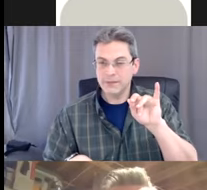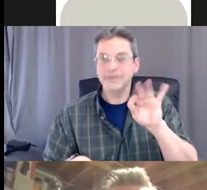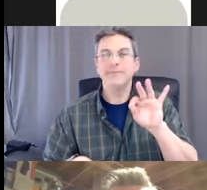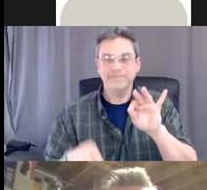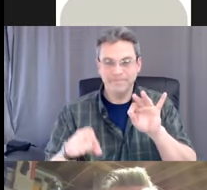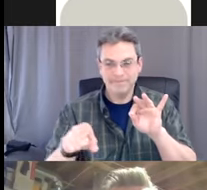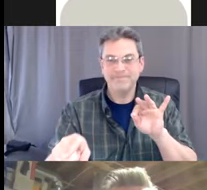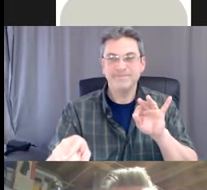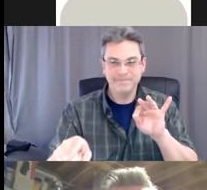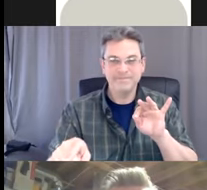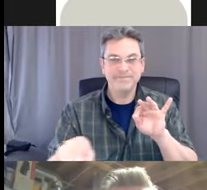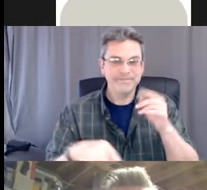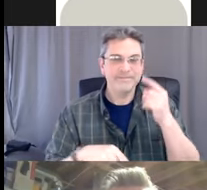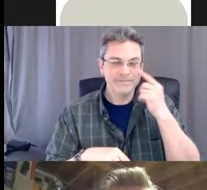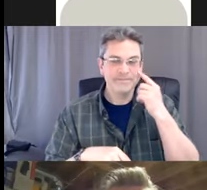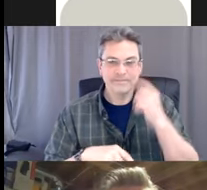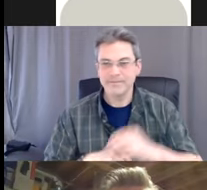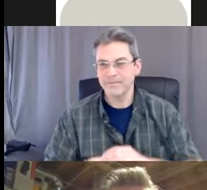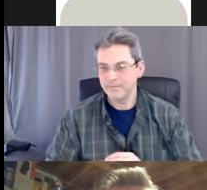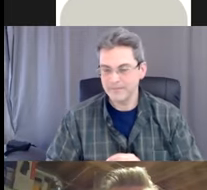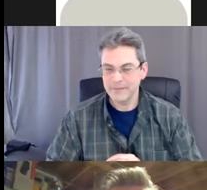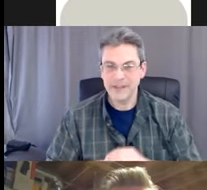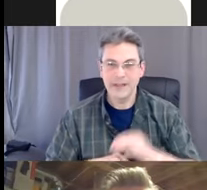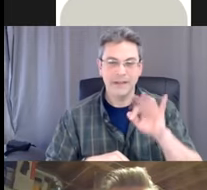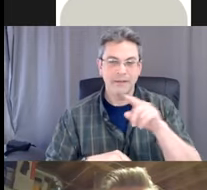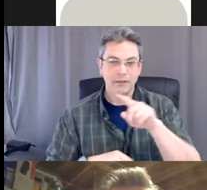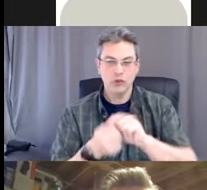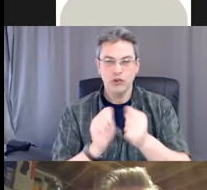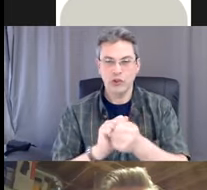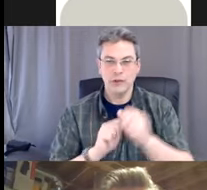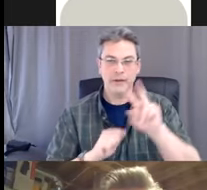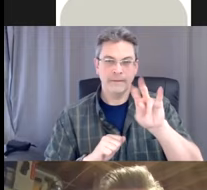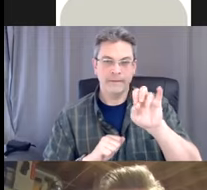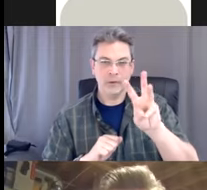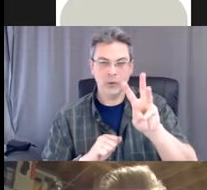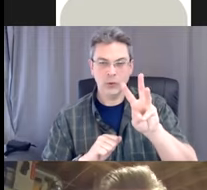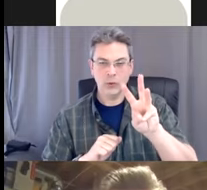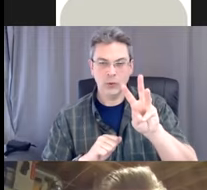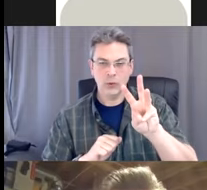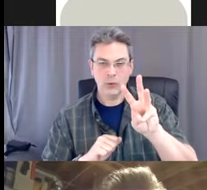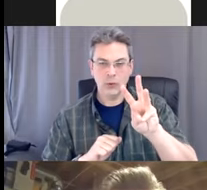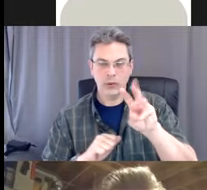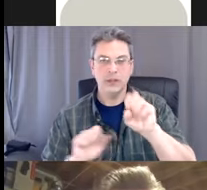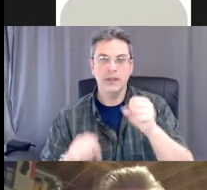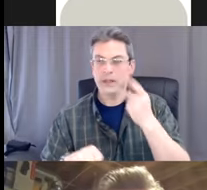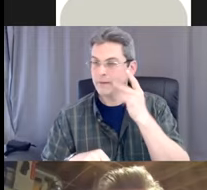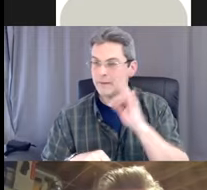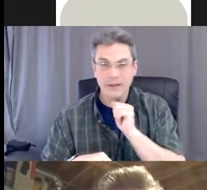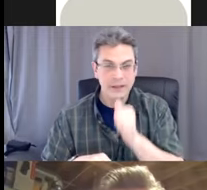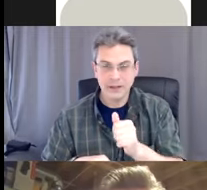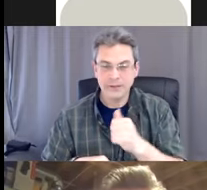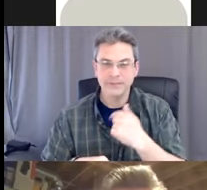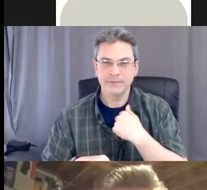the view, um, that will alleviate the issue. If not, what I'm going to do is